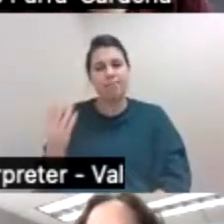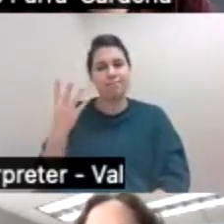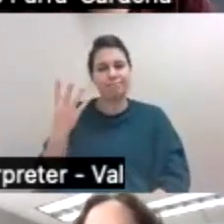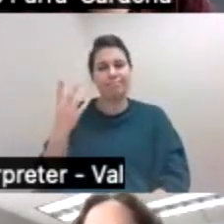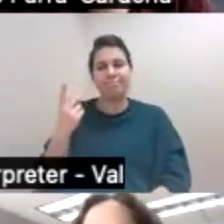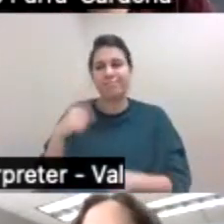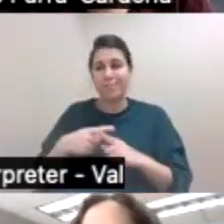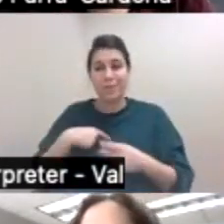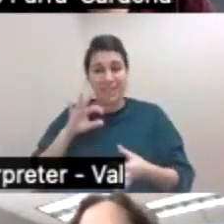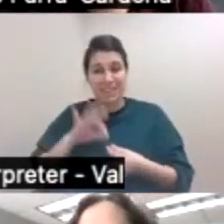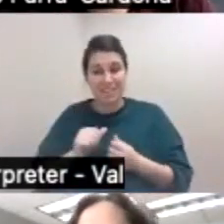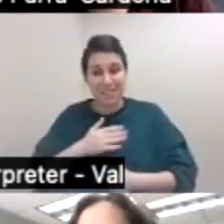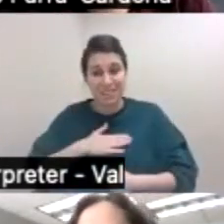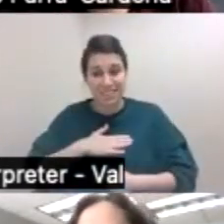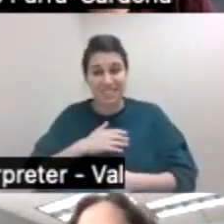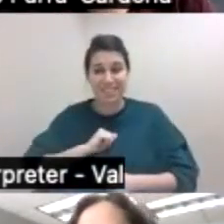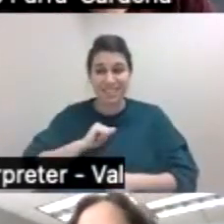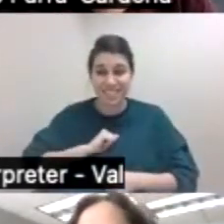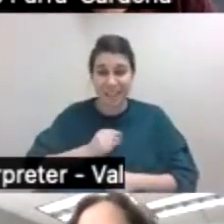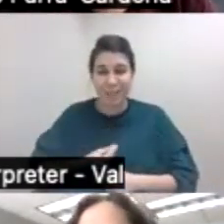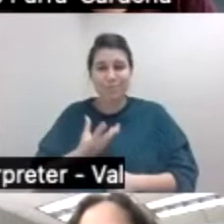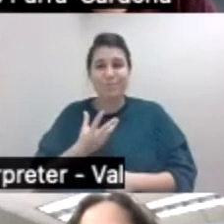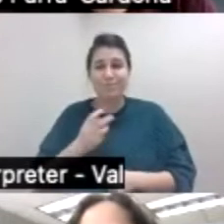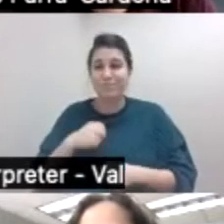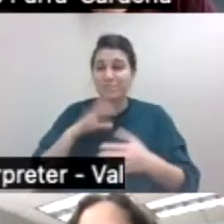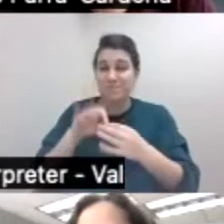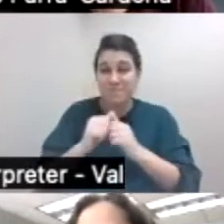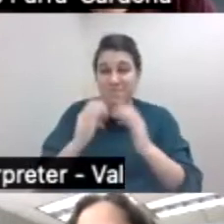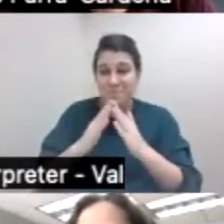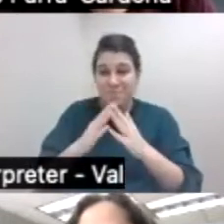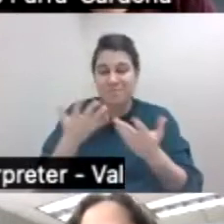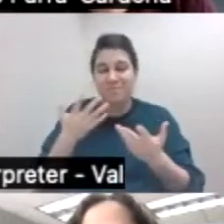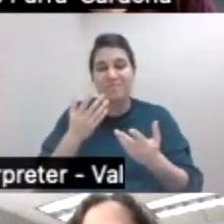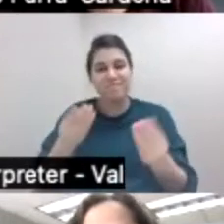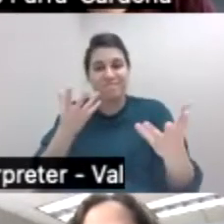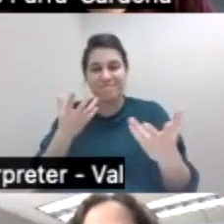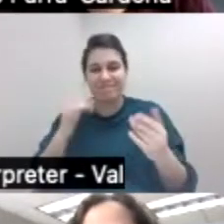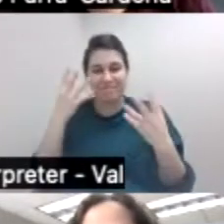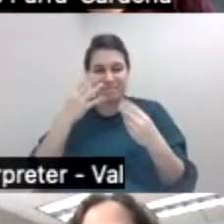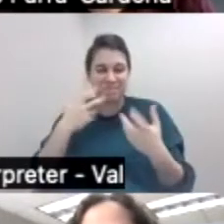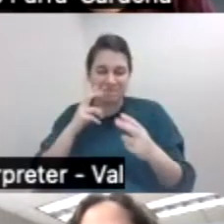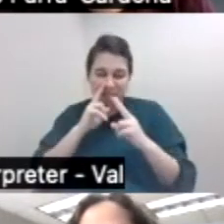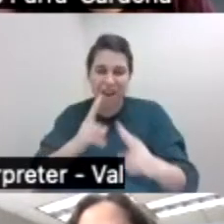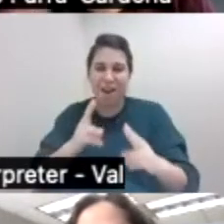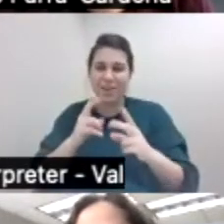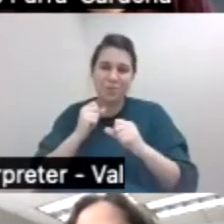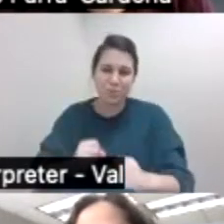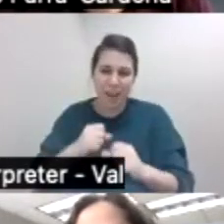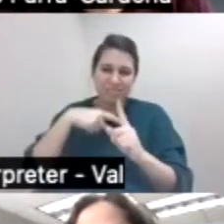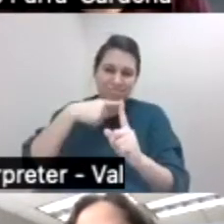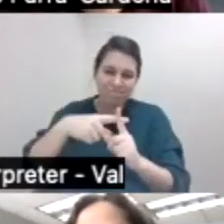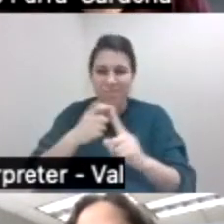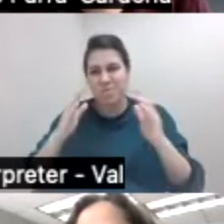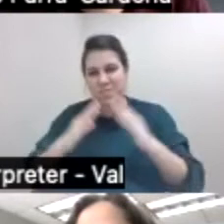in our communities we work when we truly honor the strengths of the families and communities we work with. And just an